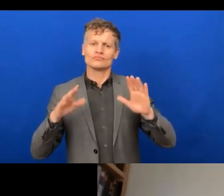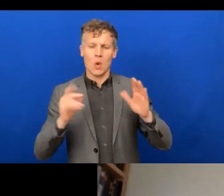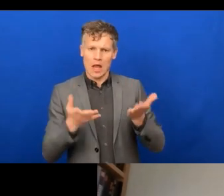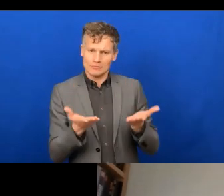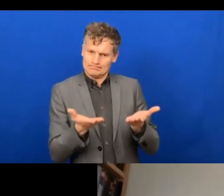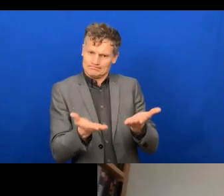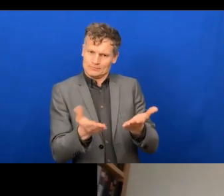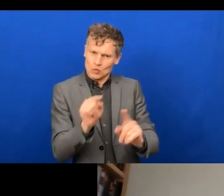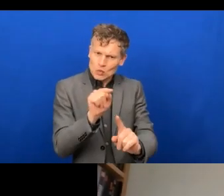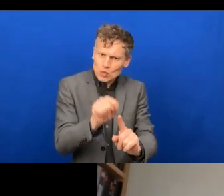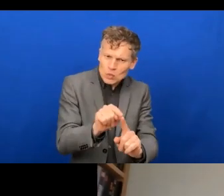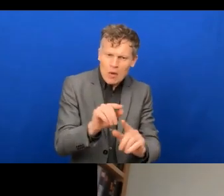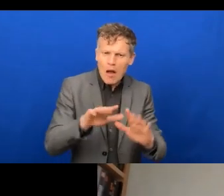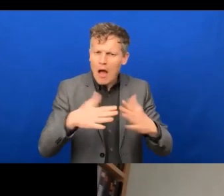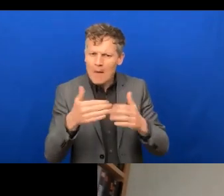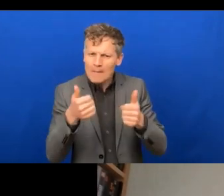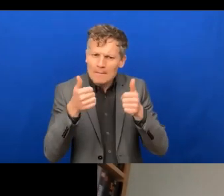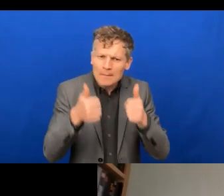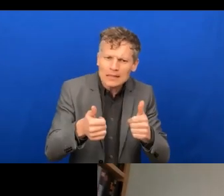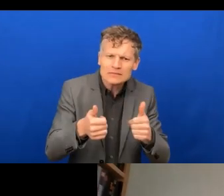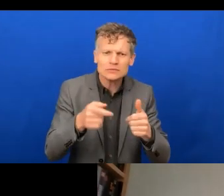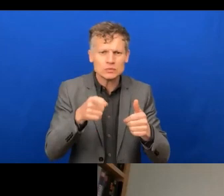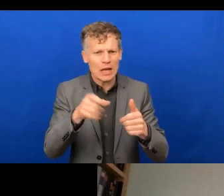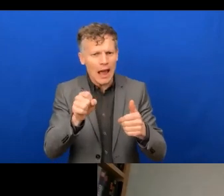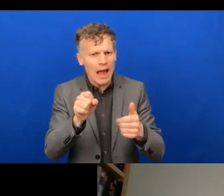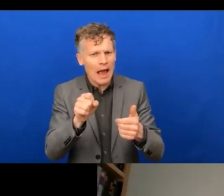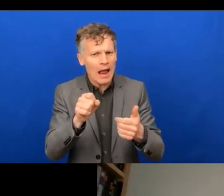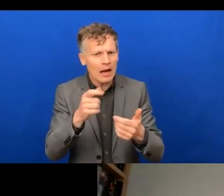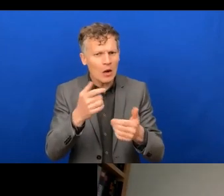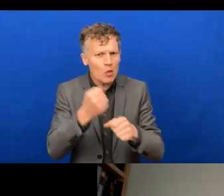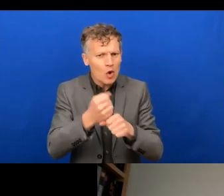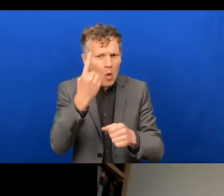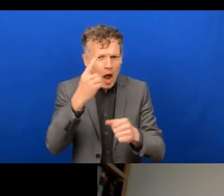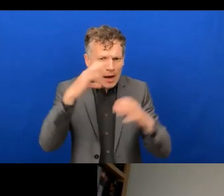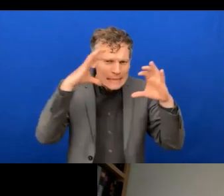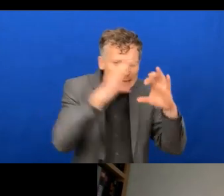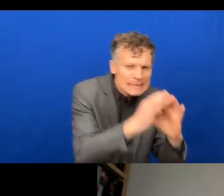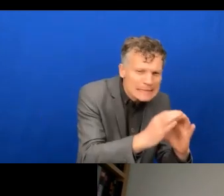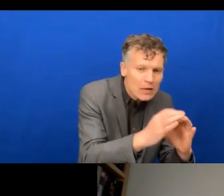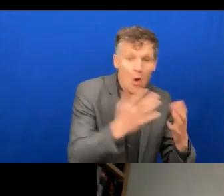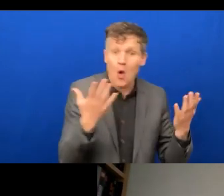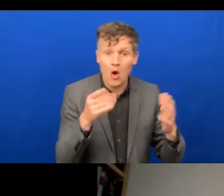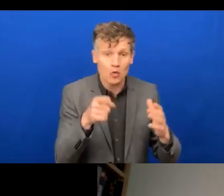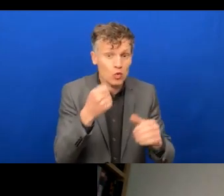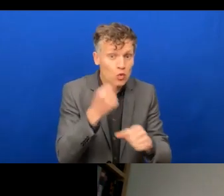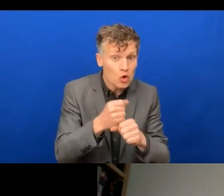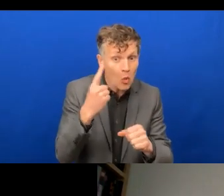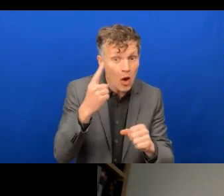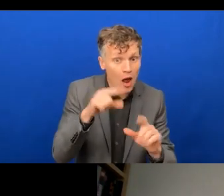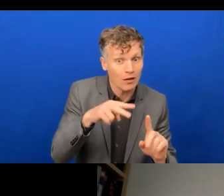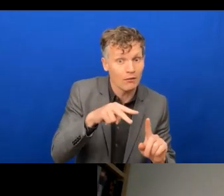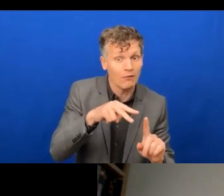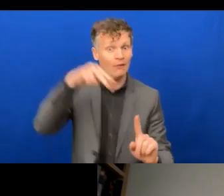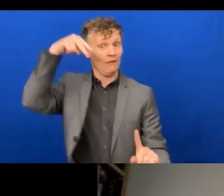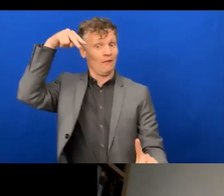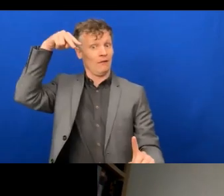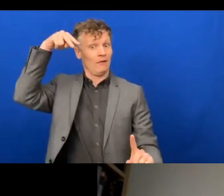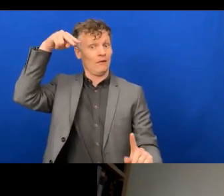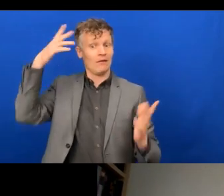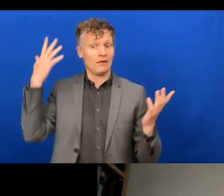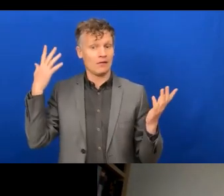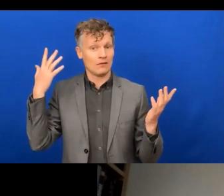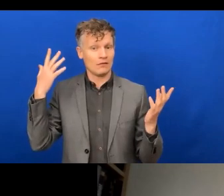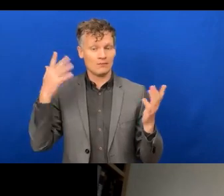processes, the, you know, this is the way we do things around here. It's always been this way. We're not going to change. And, and then we also